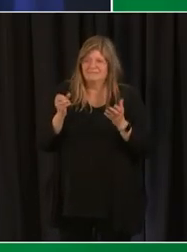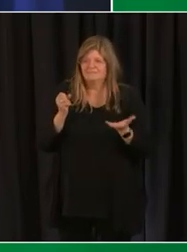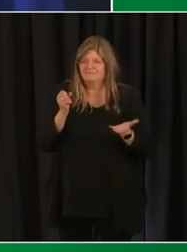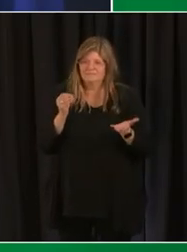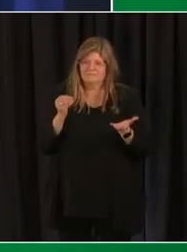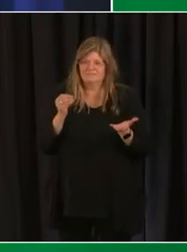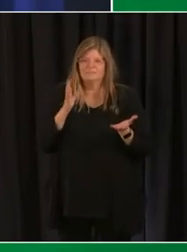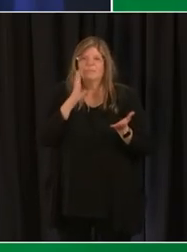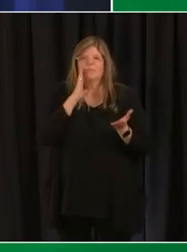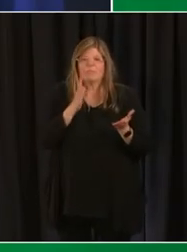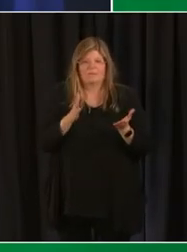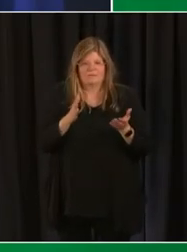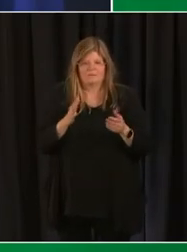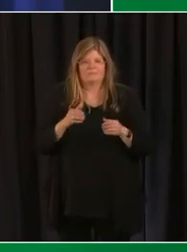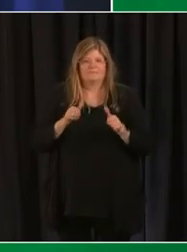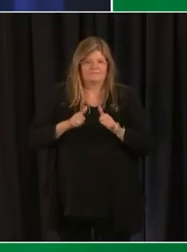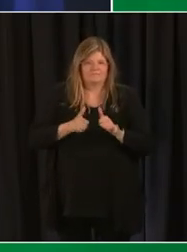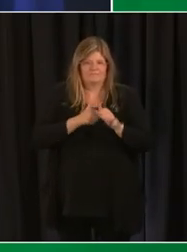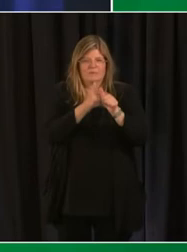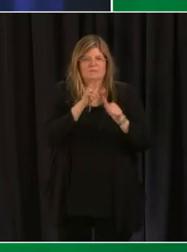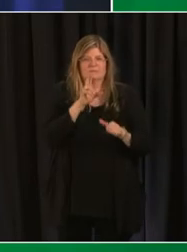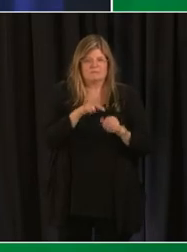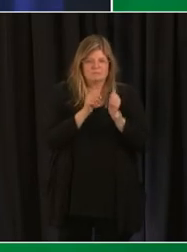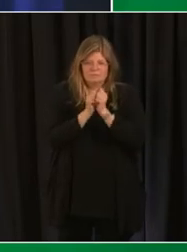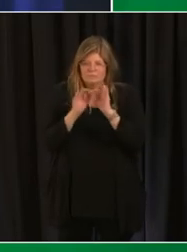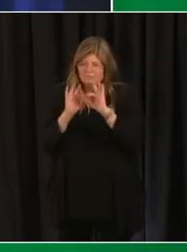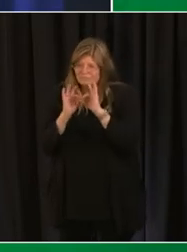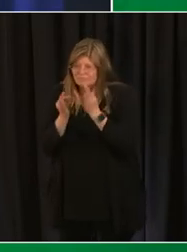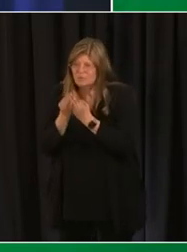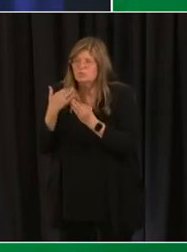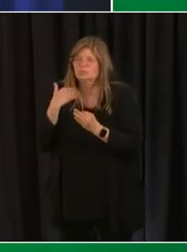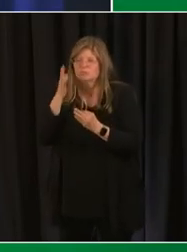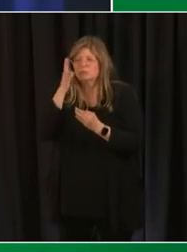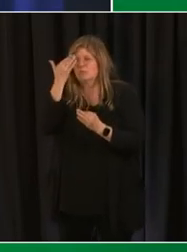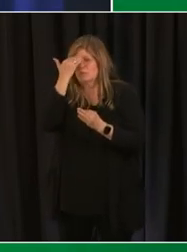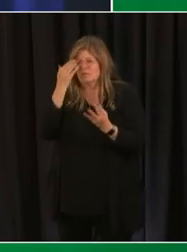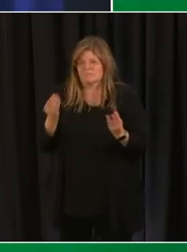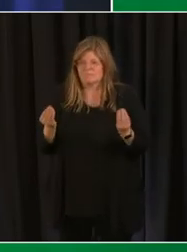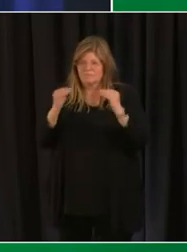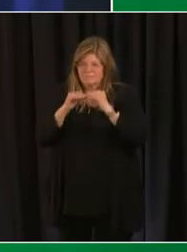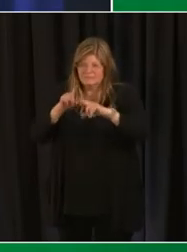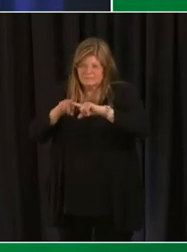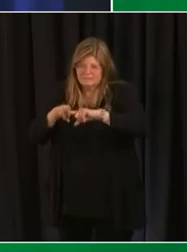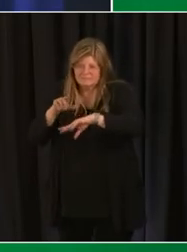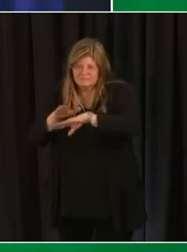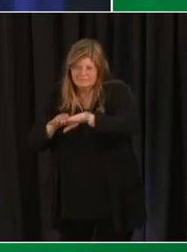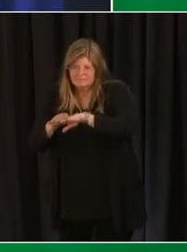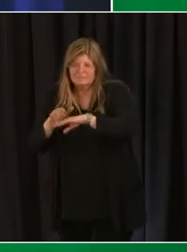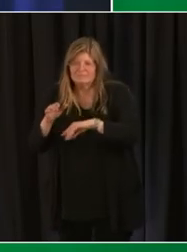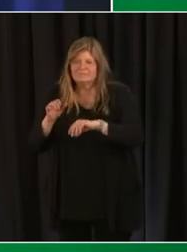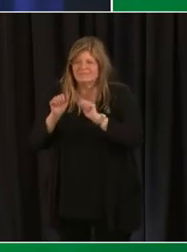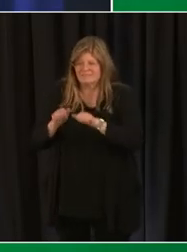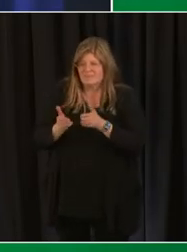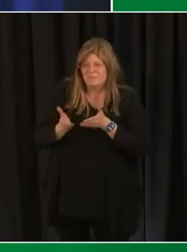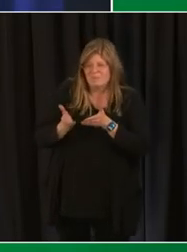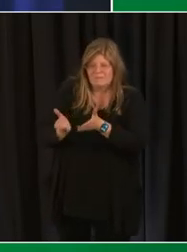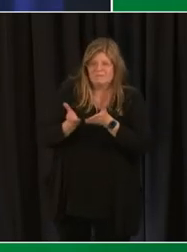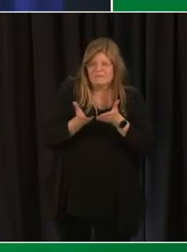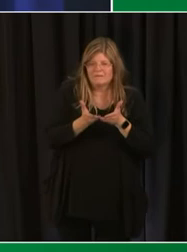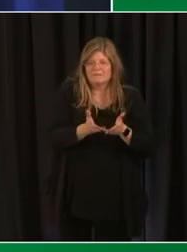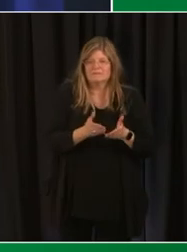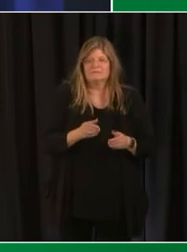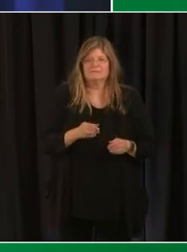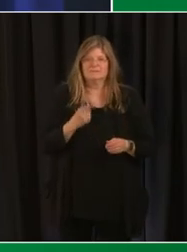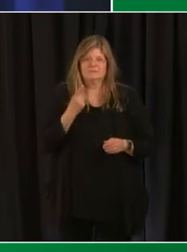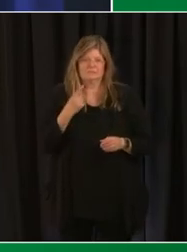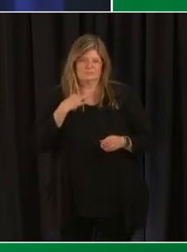so we will follow up with families as we know more about the health conditions and then also what we can offer one